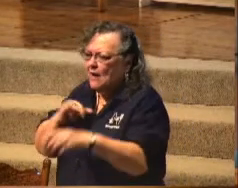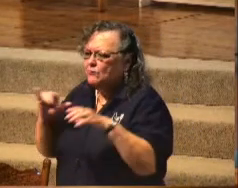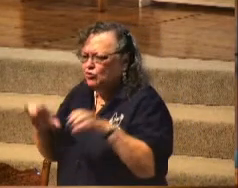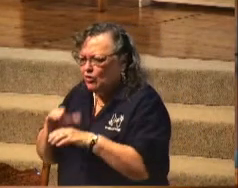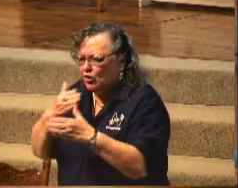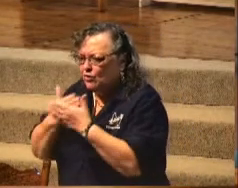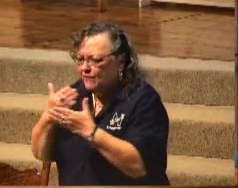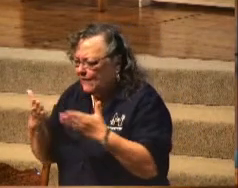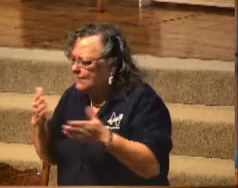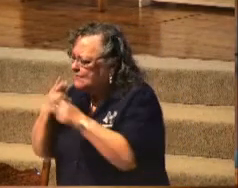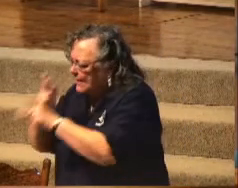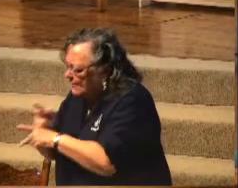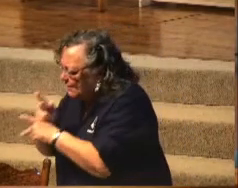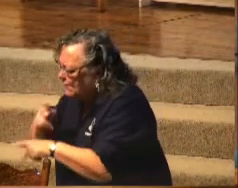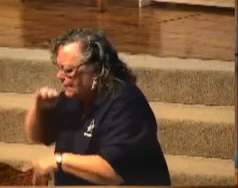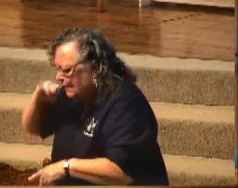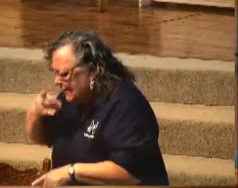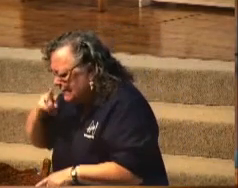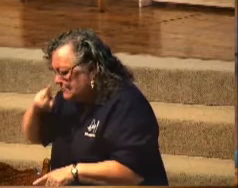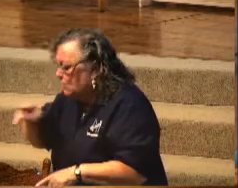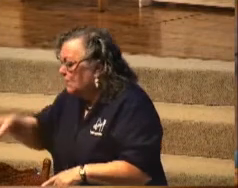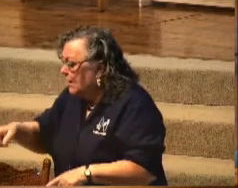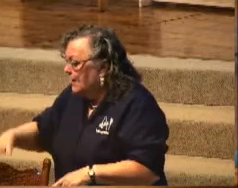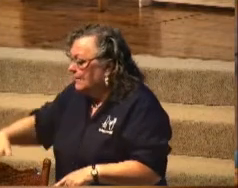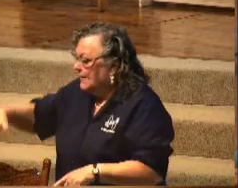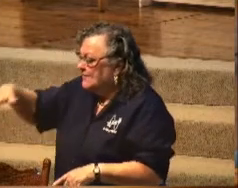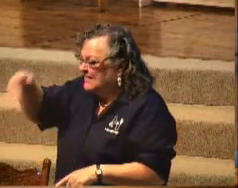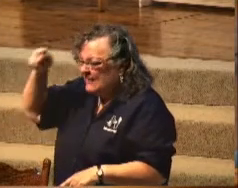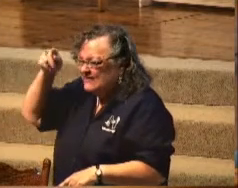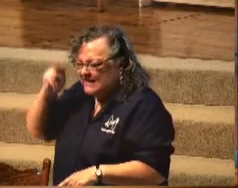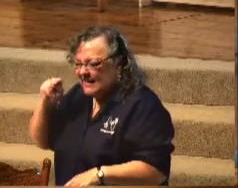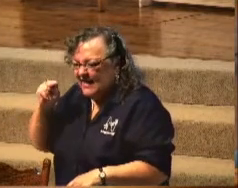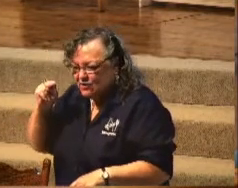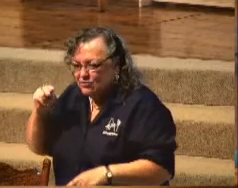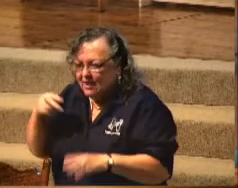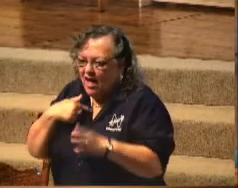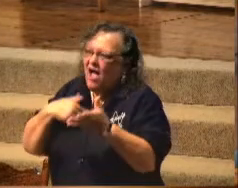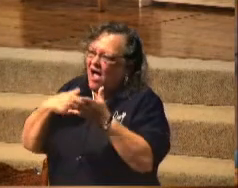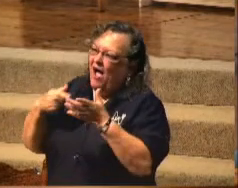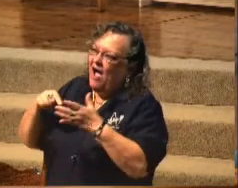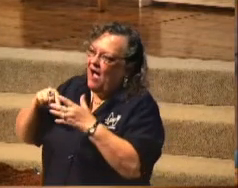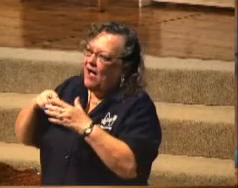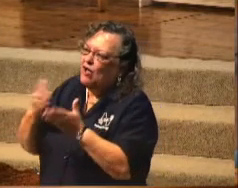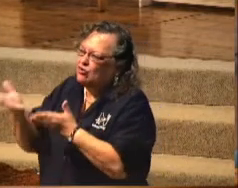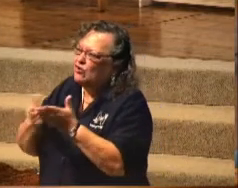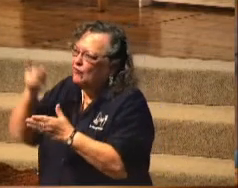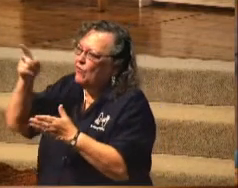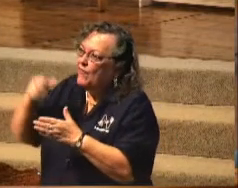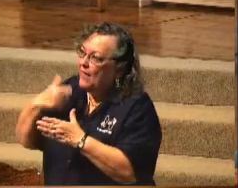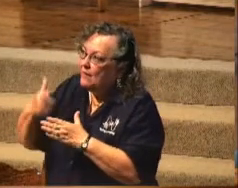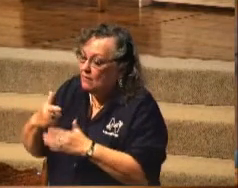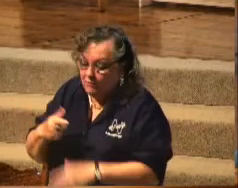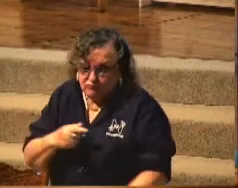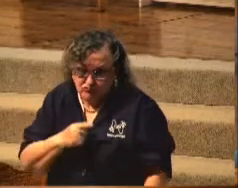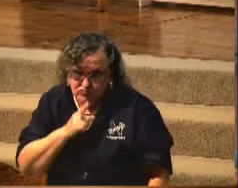thing, taking care of the kids. When they get more like teenagers, that's when I'll serve you. Really?